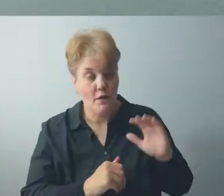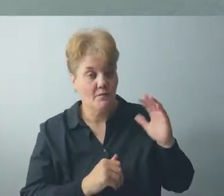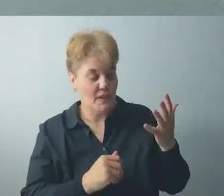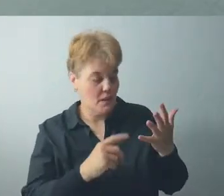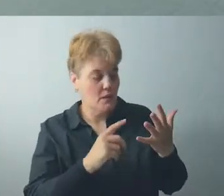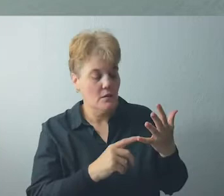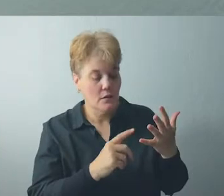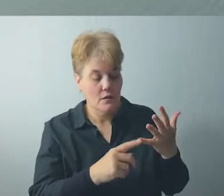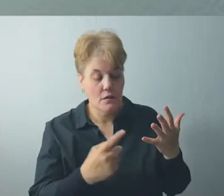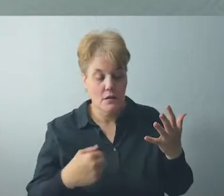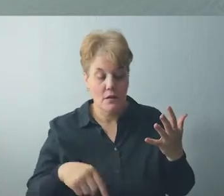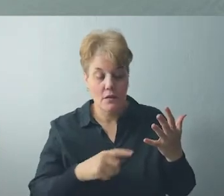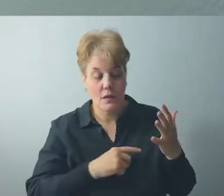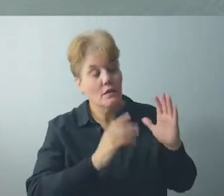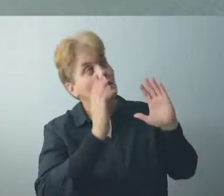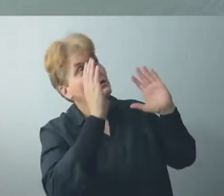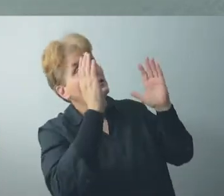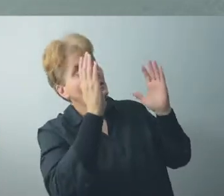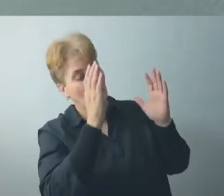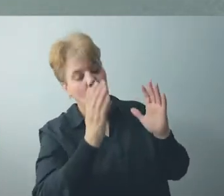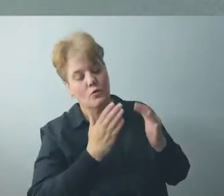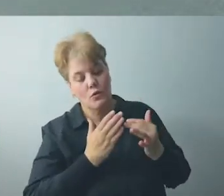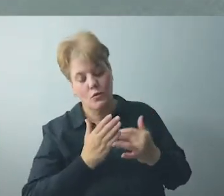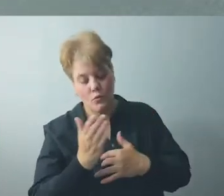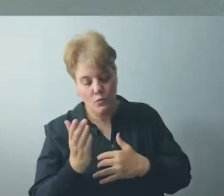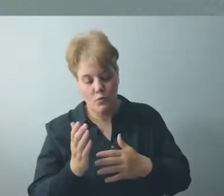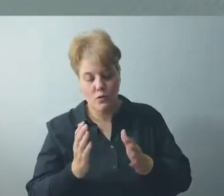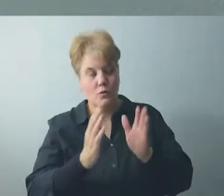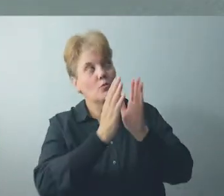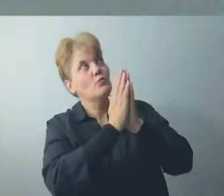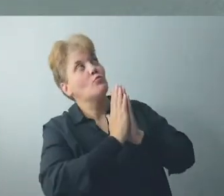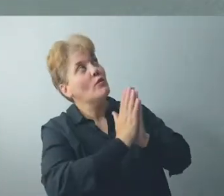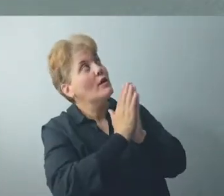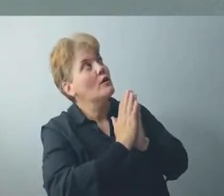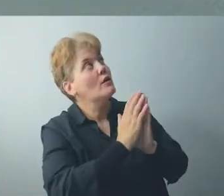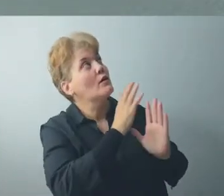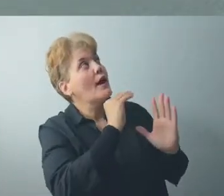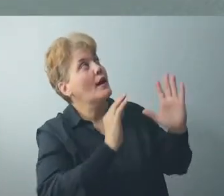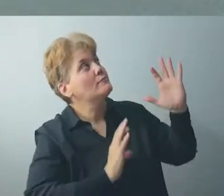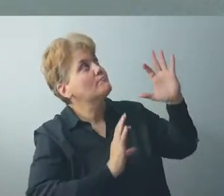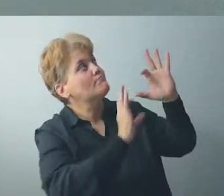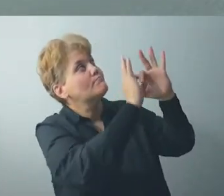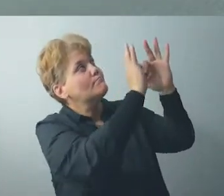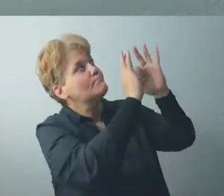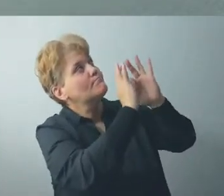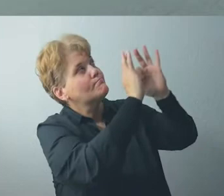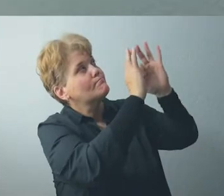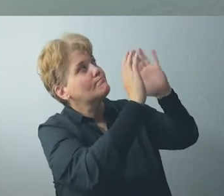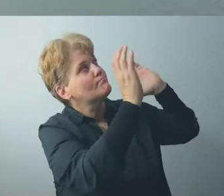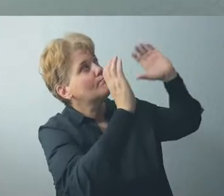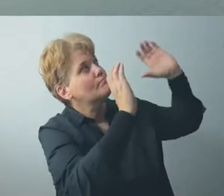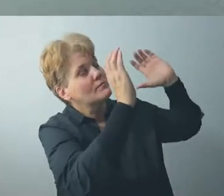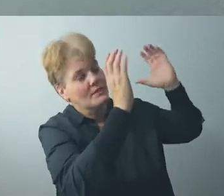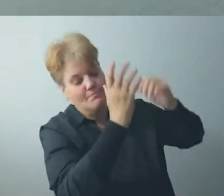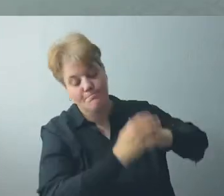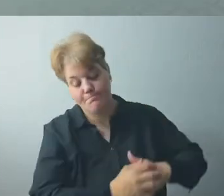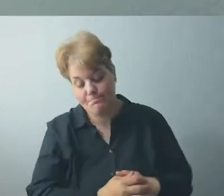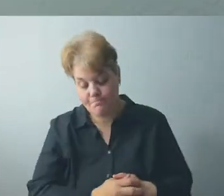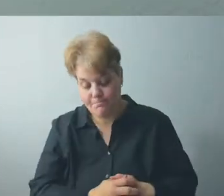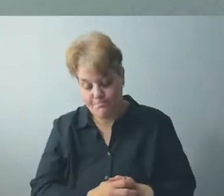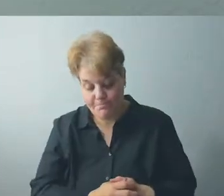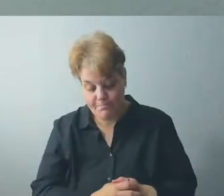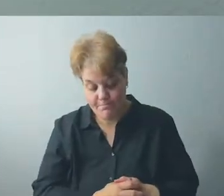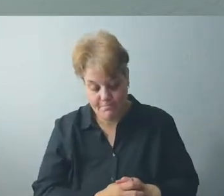prayer and meditation and communication through the Holy Spirit. As we listen,